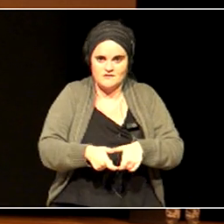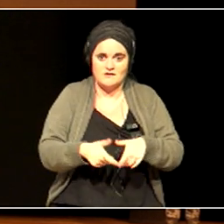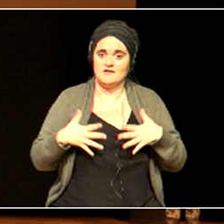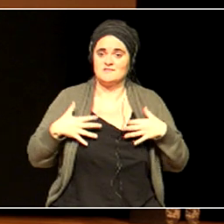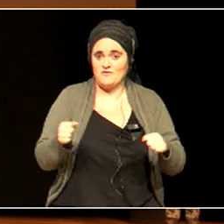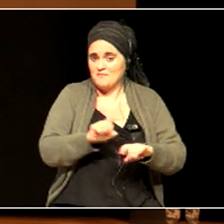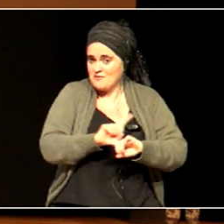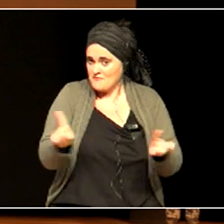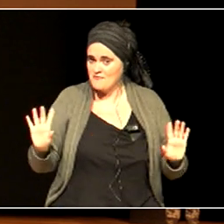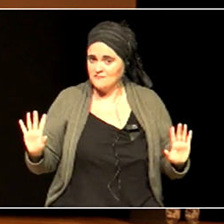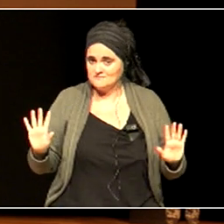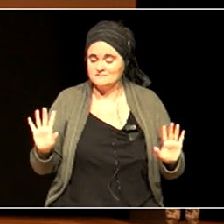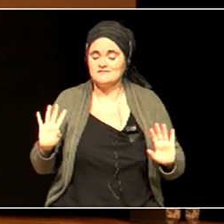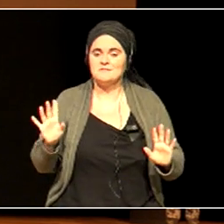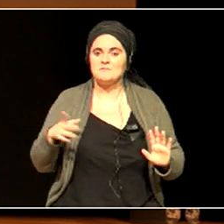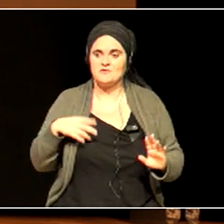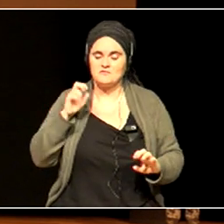is very good for you.